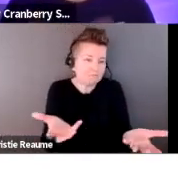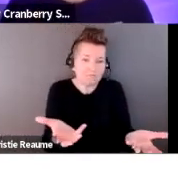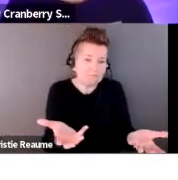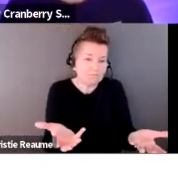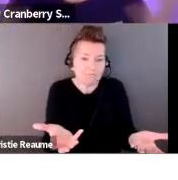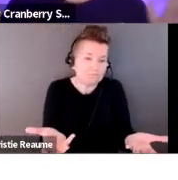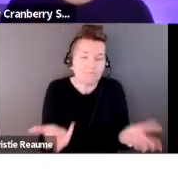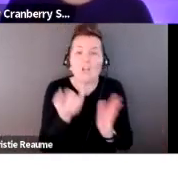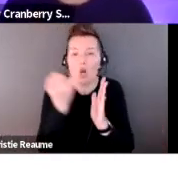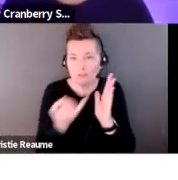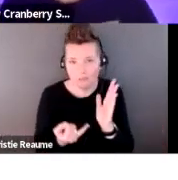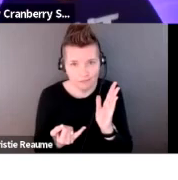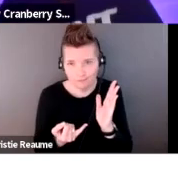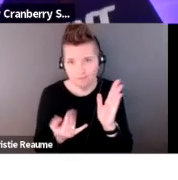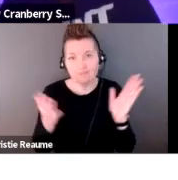art, as a sculpture.